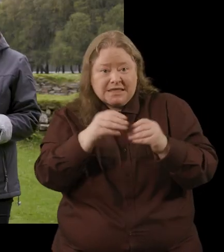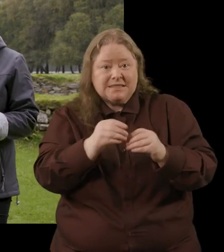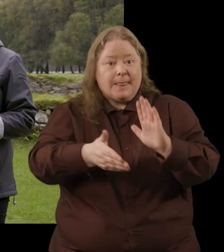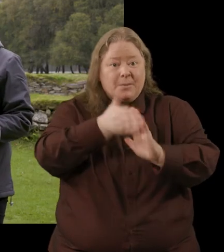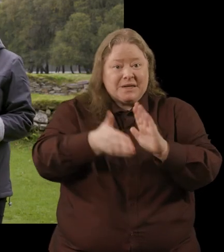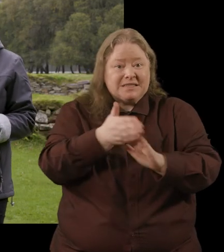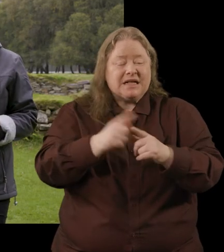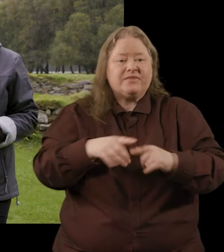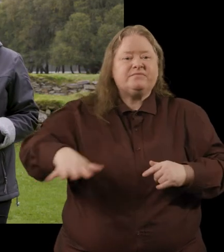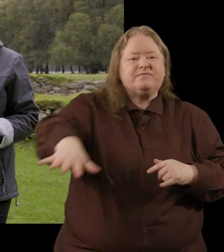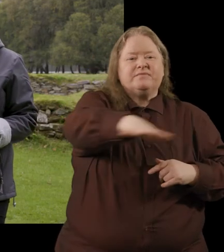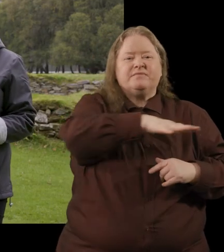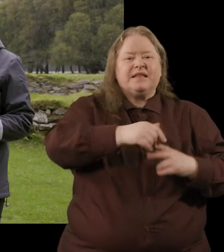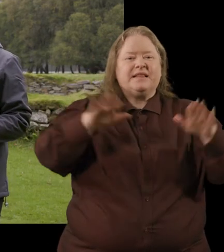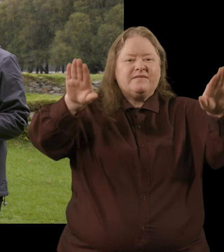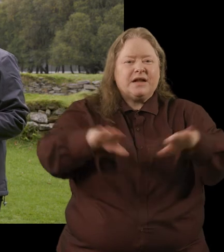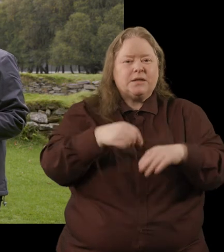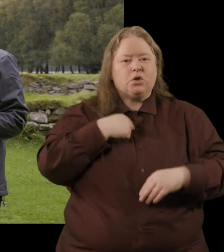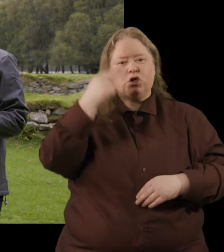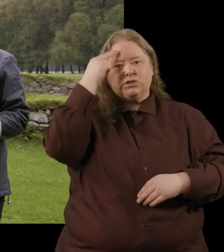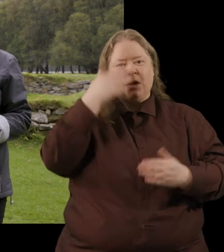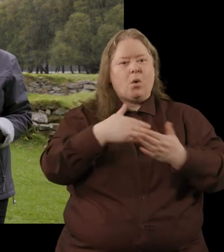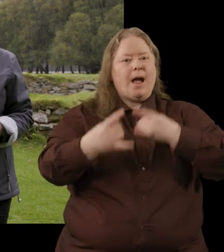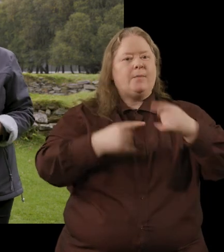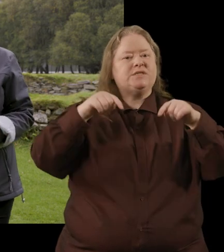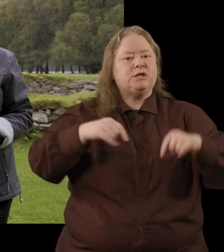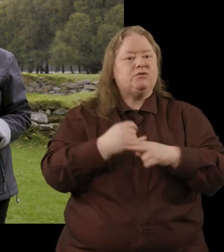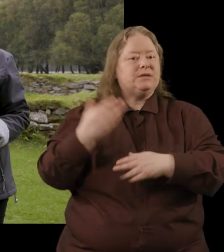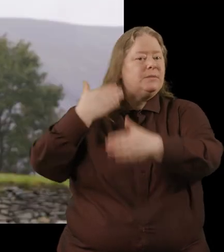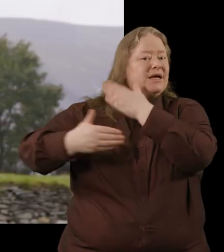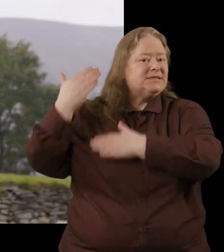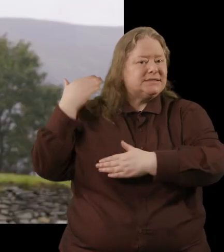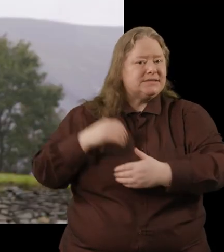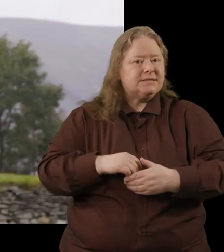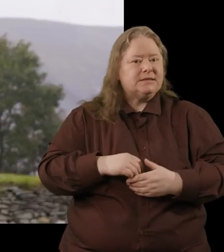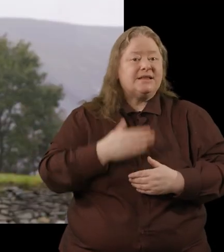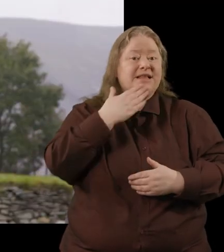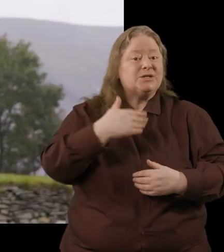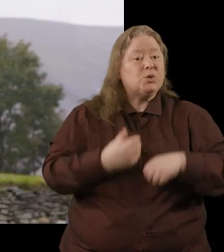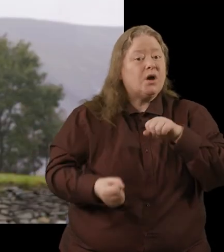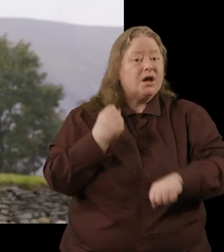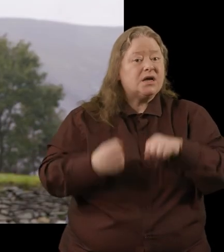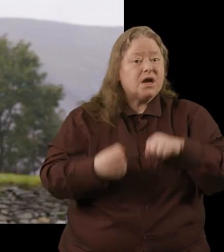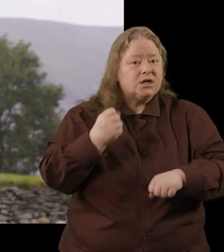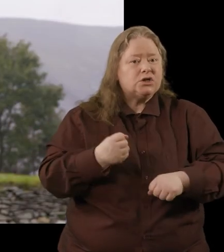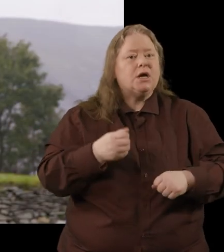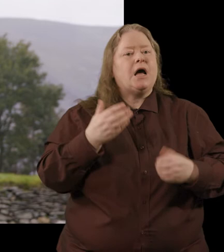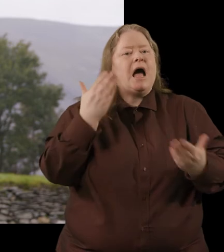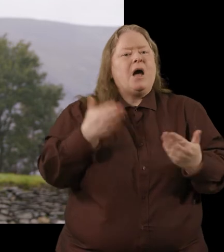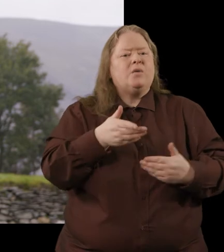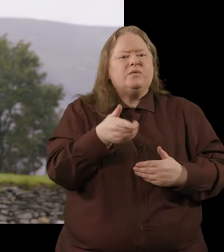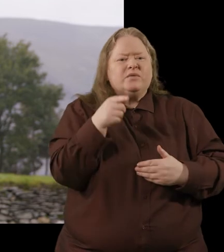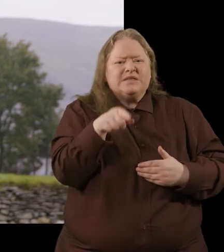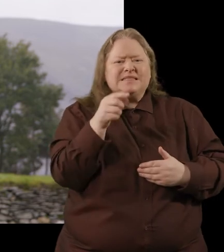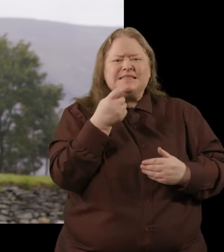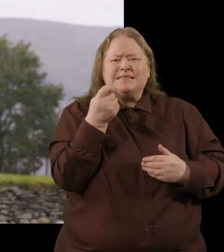buildings and the landscape in the valley that we can understand what happened here in the past and thanks to archaeology how this simple piece